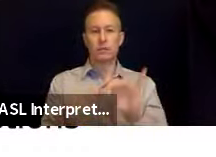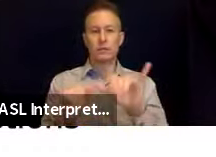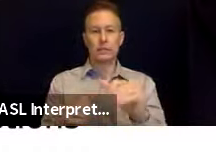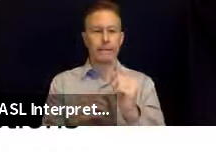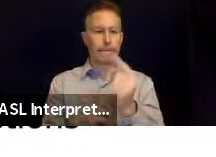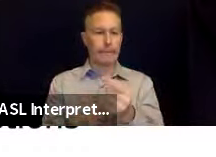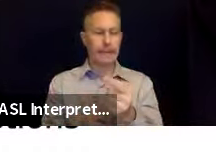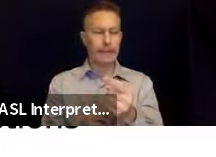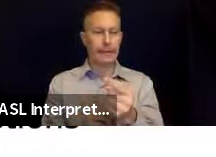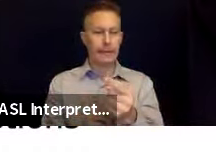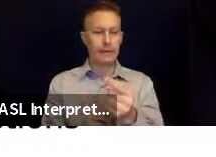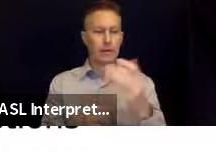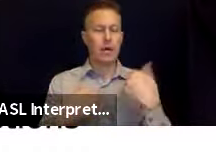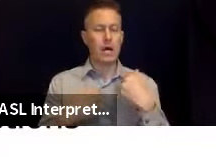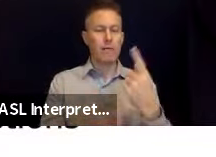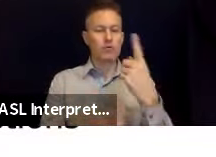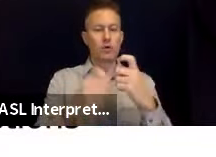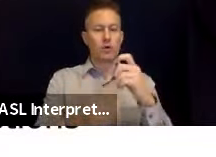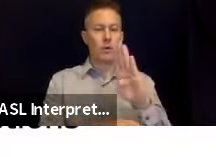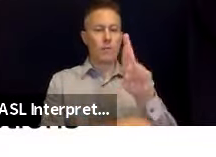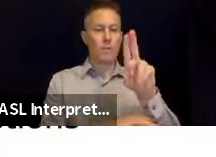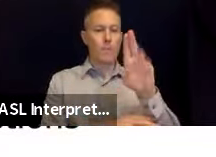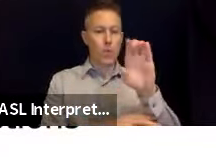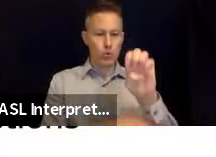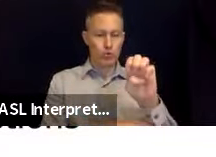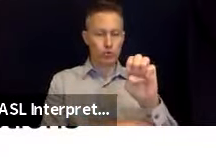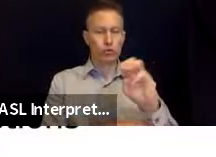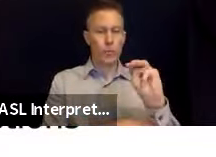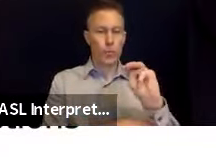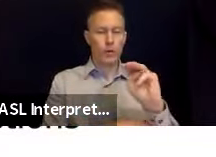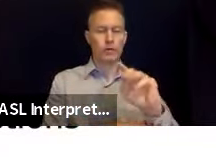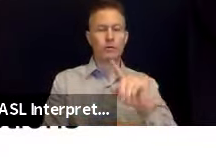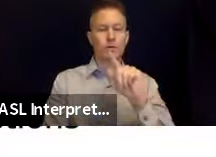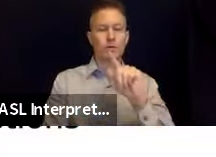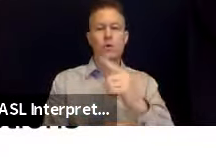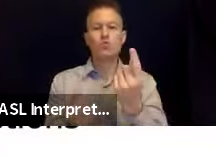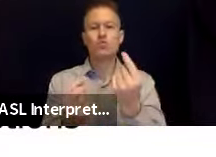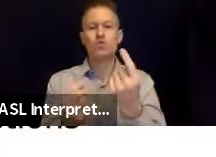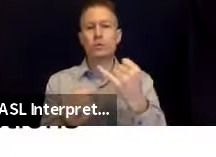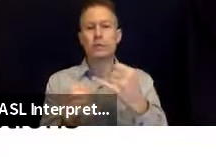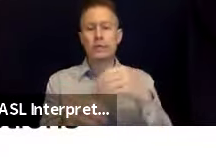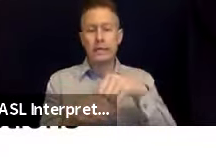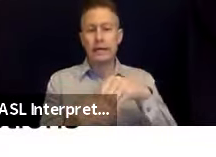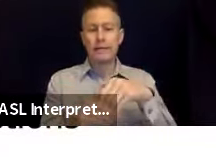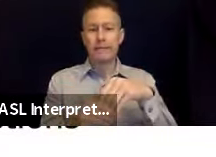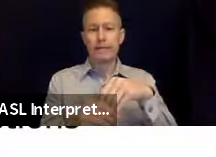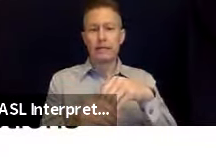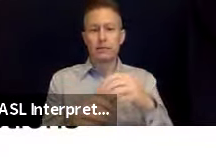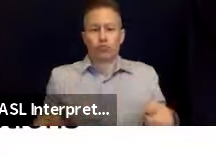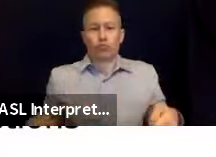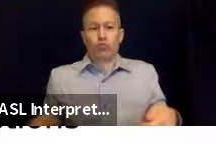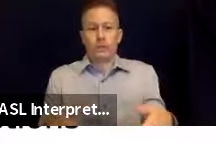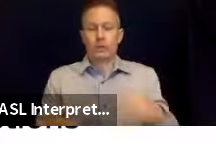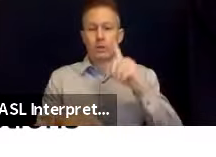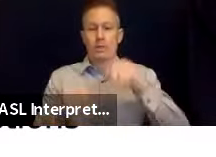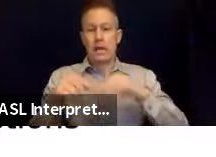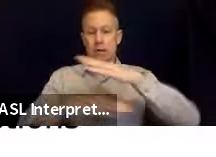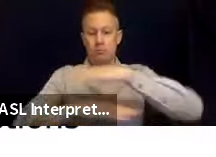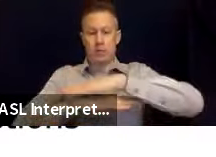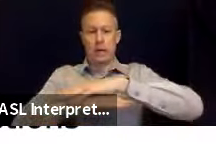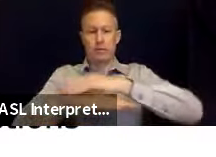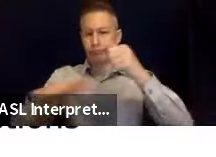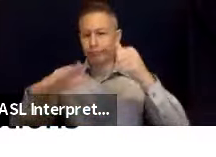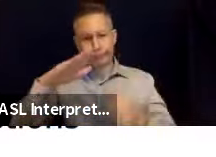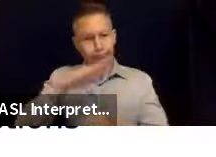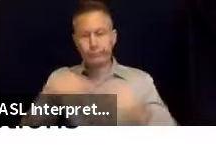We have a question from Bruce Morgan. He asks, what do you do if you're in a wheelchair and can't get under a table? Bruce, excellent